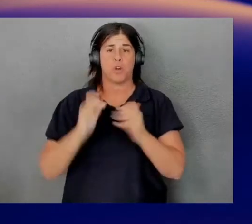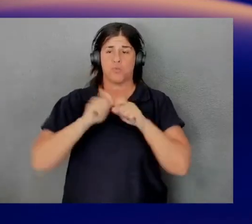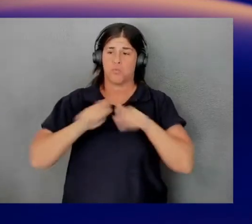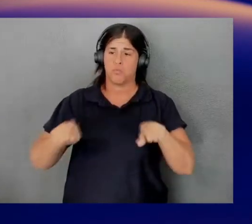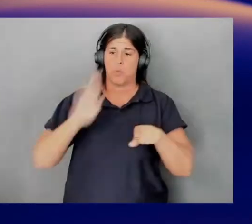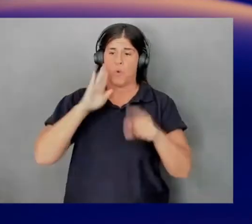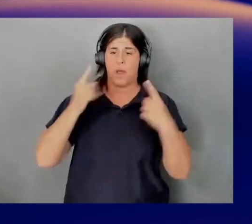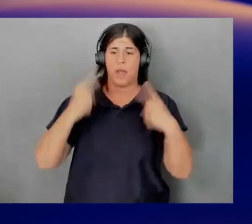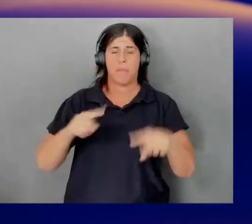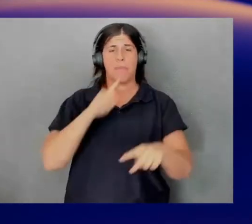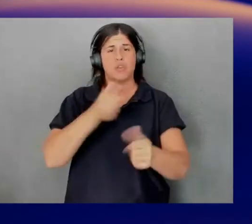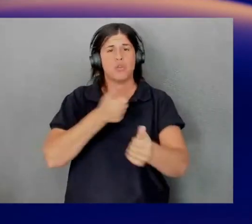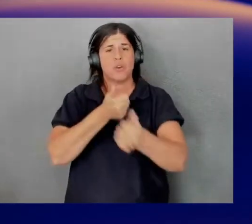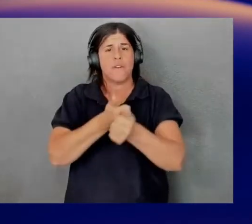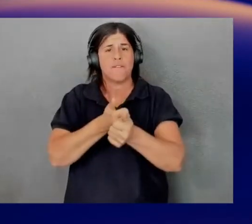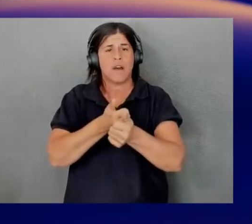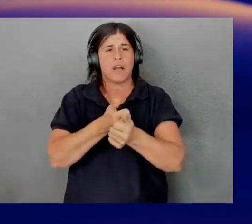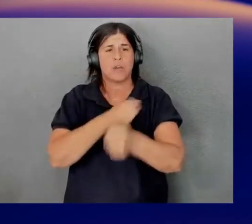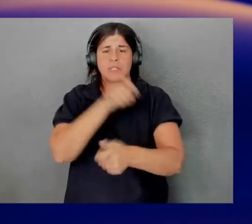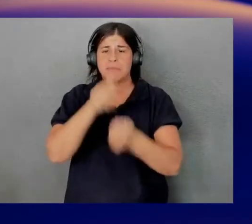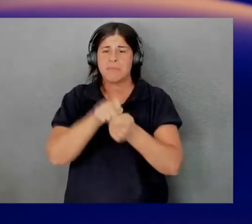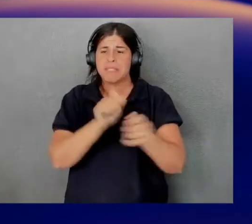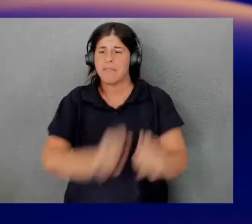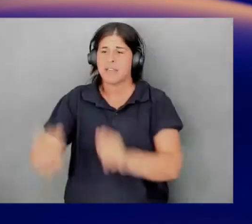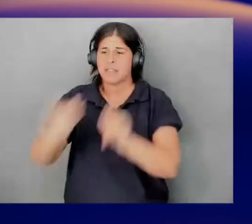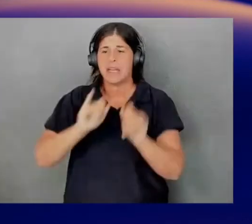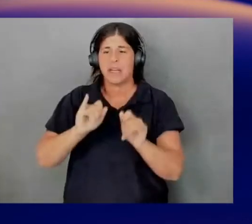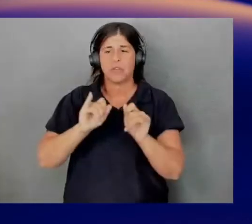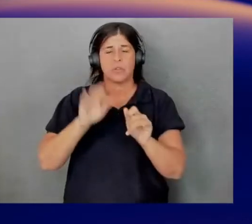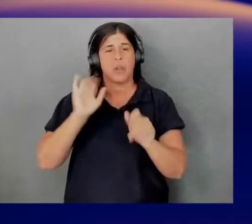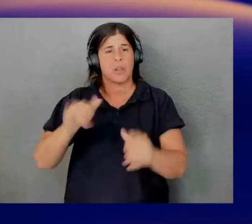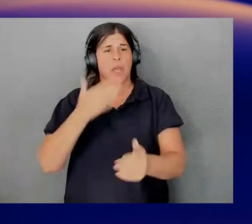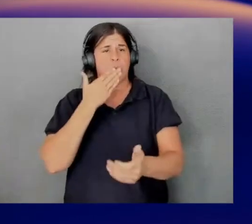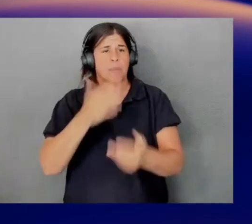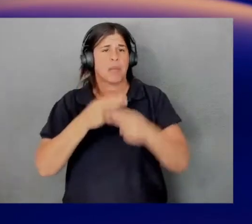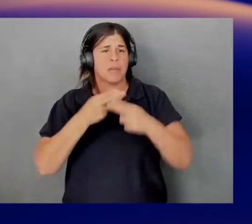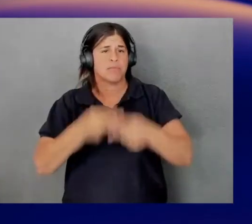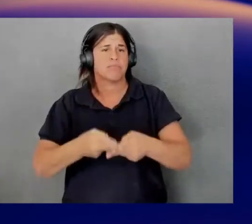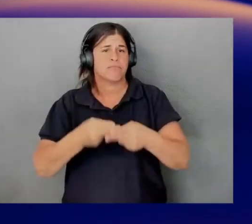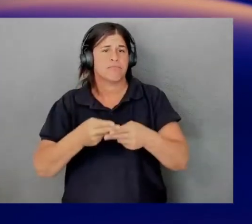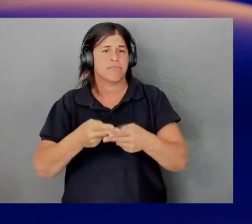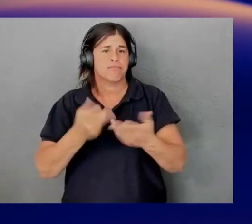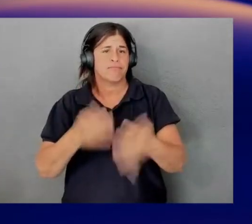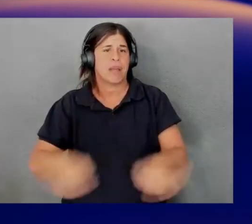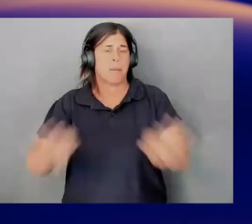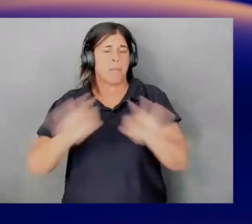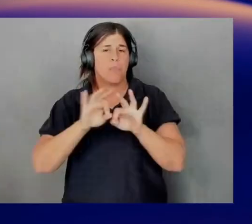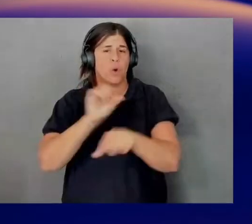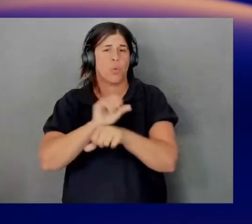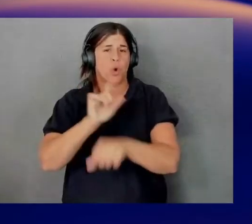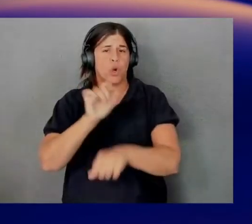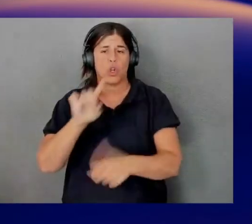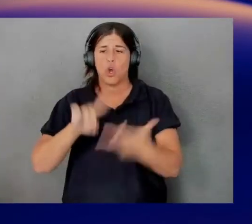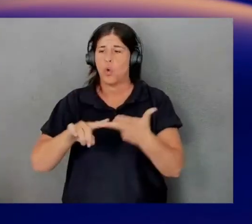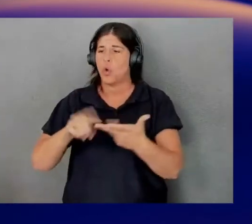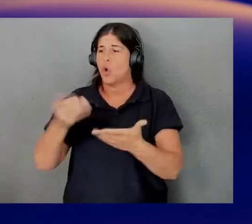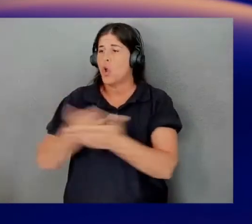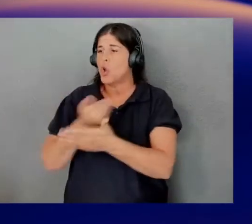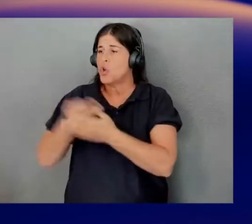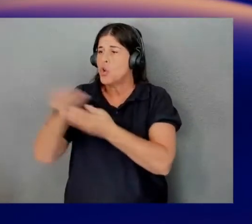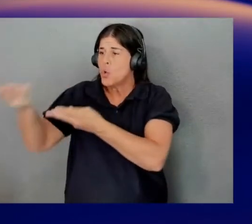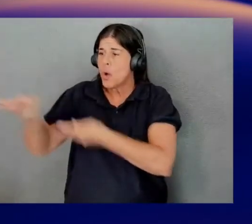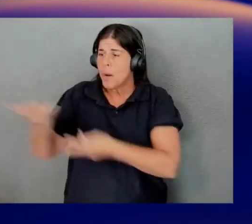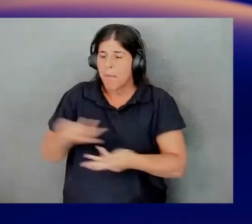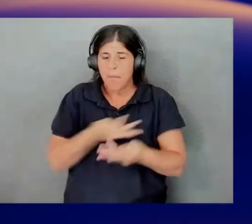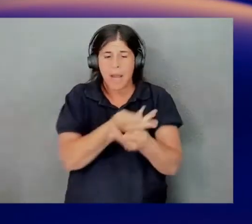follow certain standards, then that could be a significant workload. Or if you have a new migration coming up, and if you think that you want to make sure that you follow the